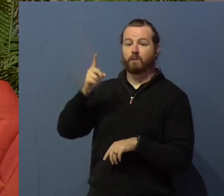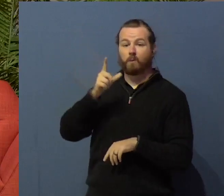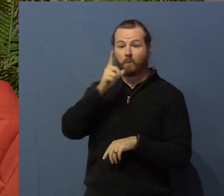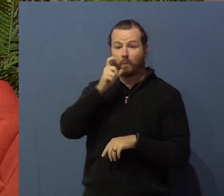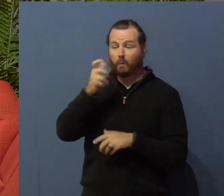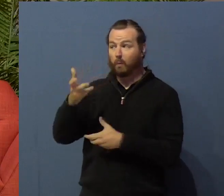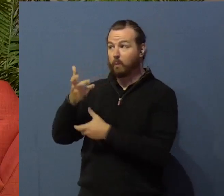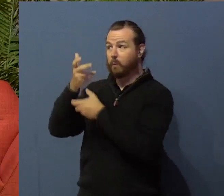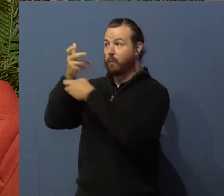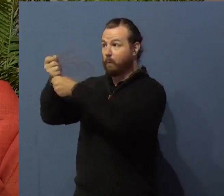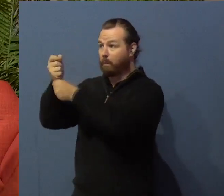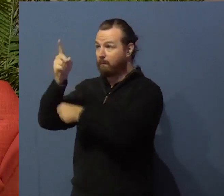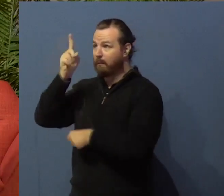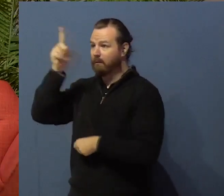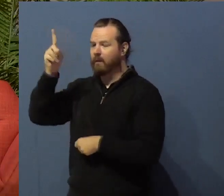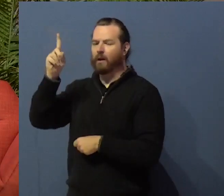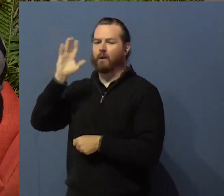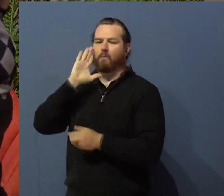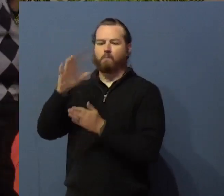He is pure.